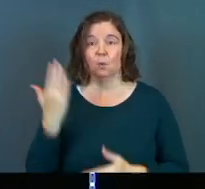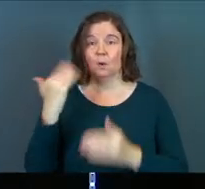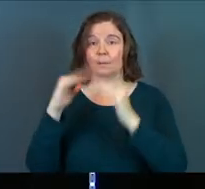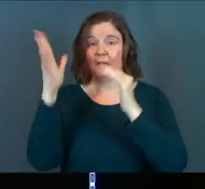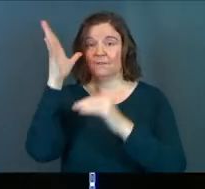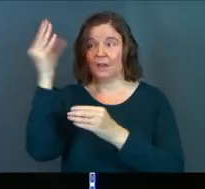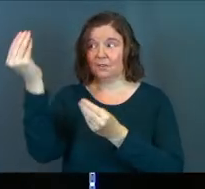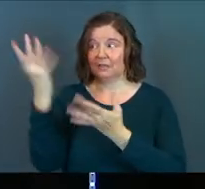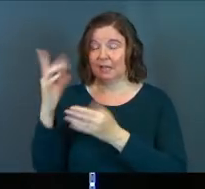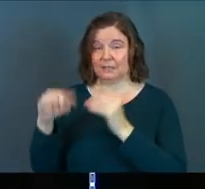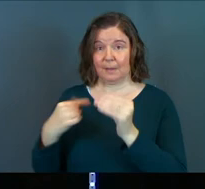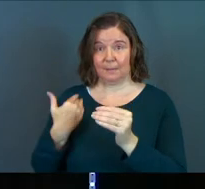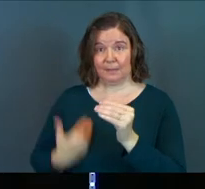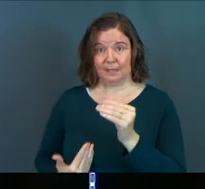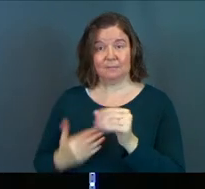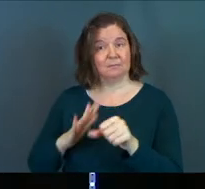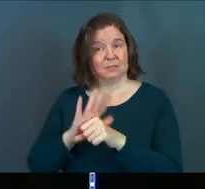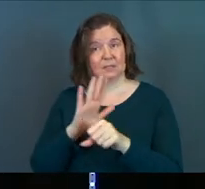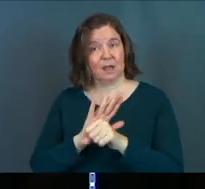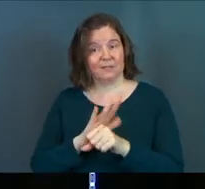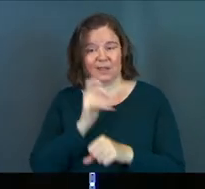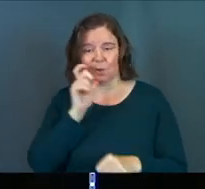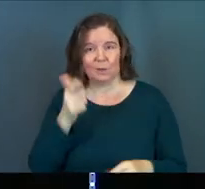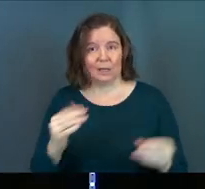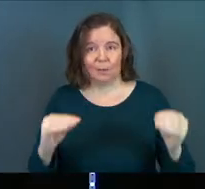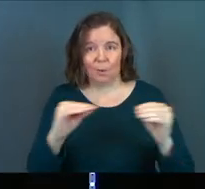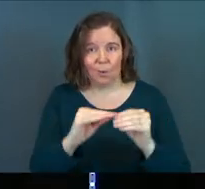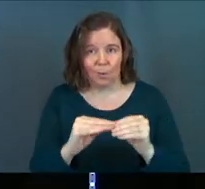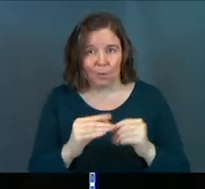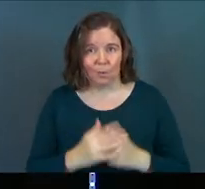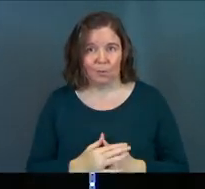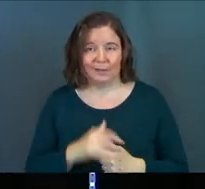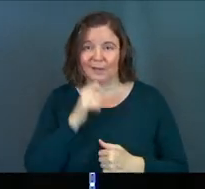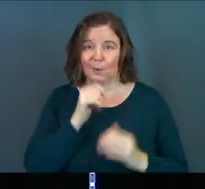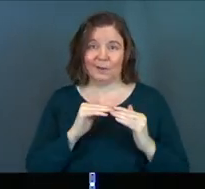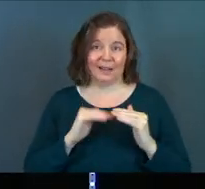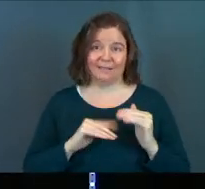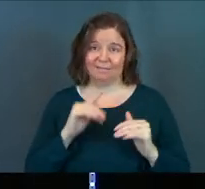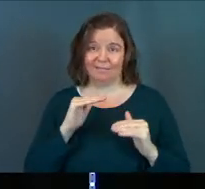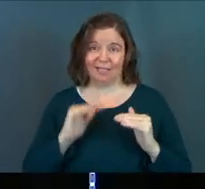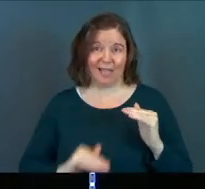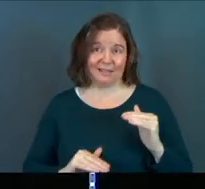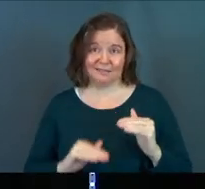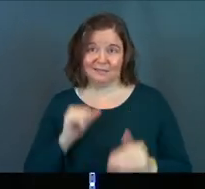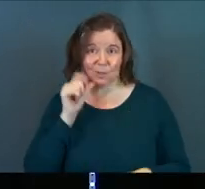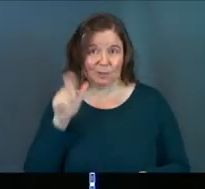heavenly father says about me is enough. I don't need more and I don't need less.